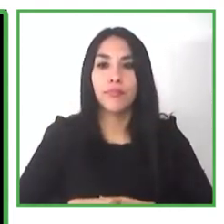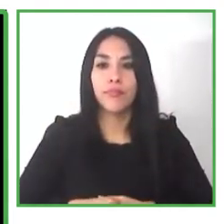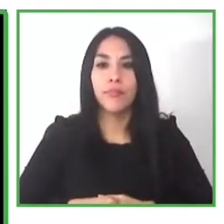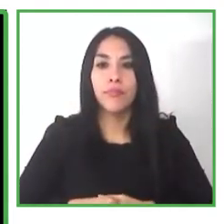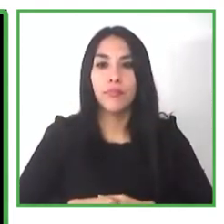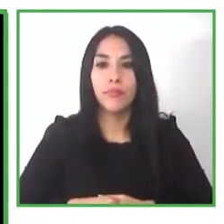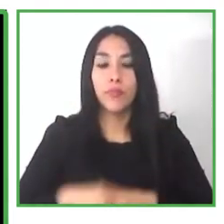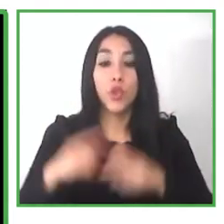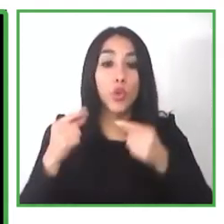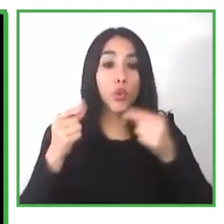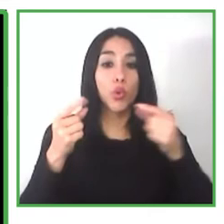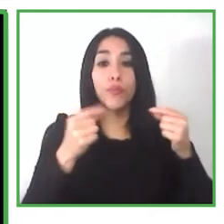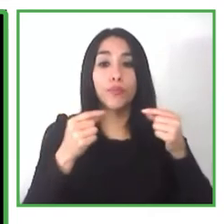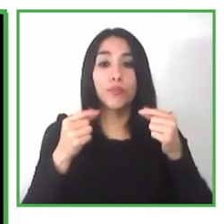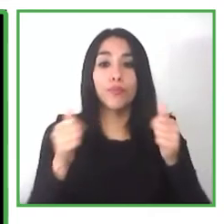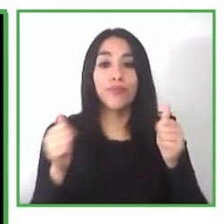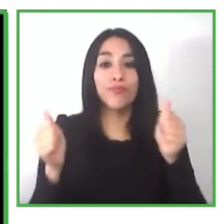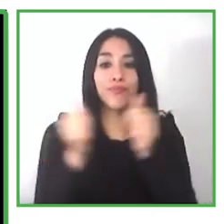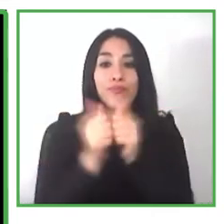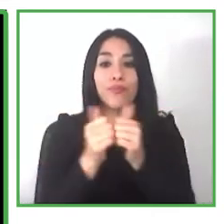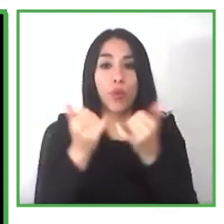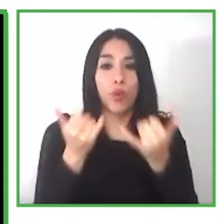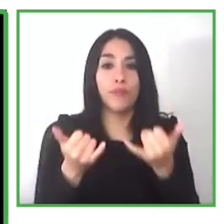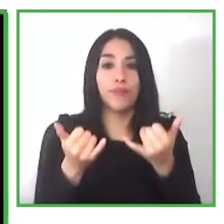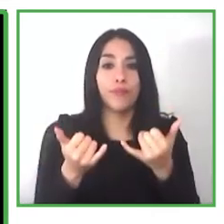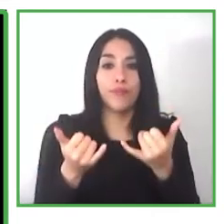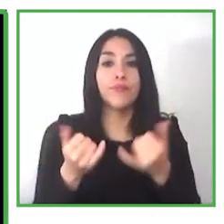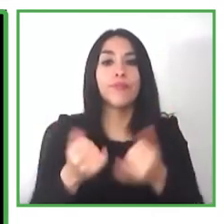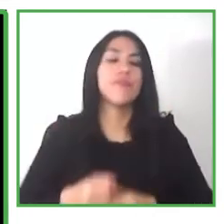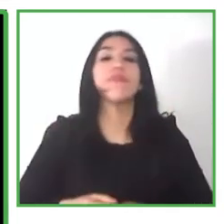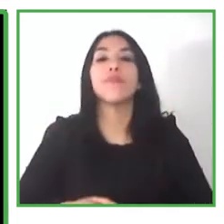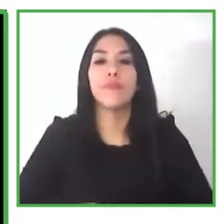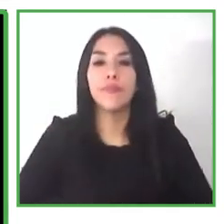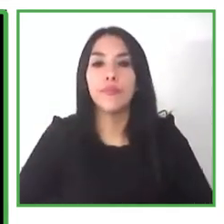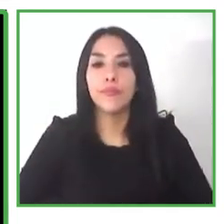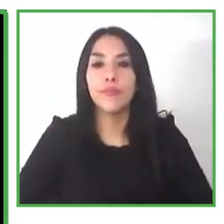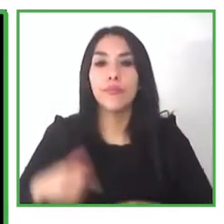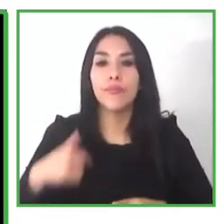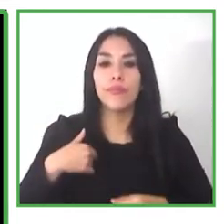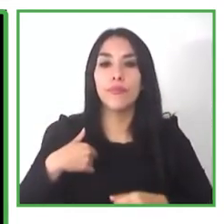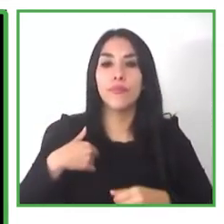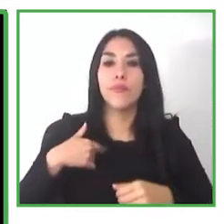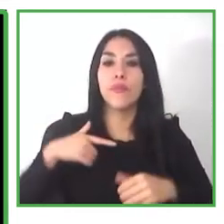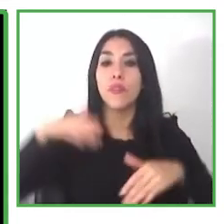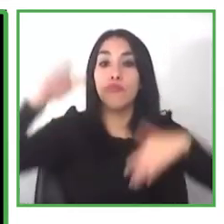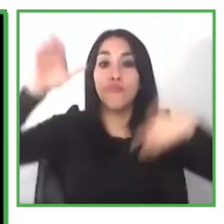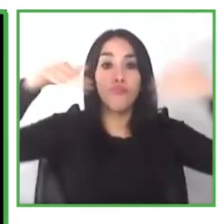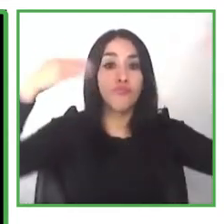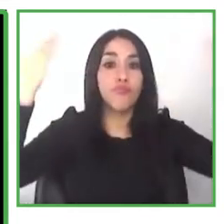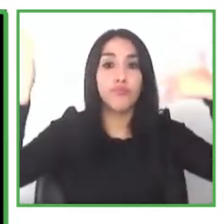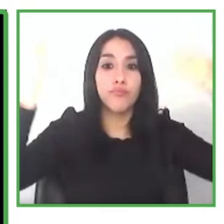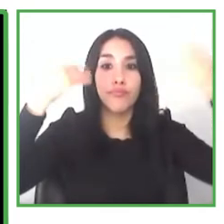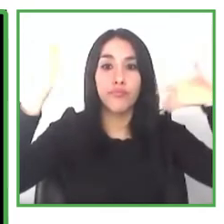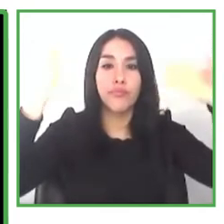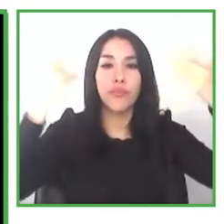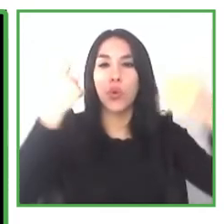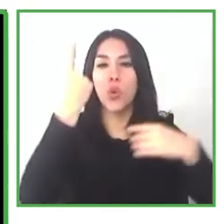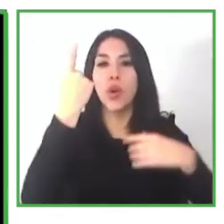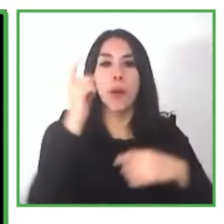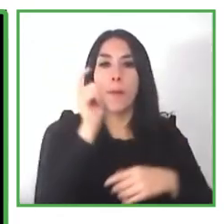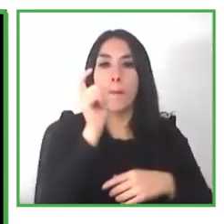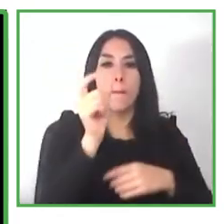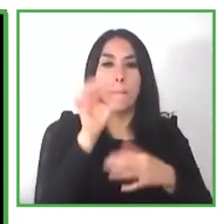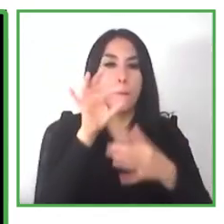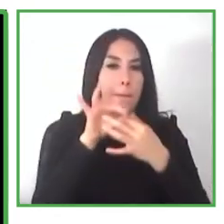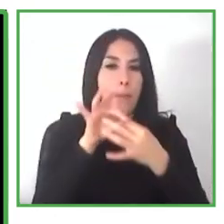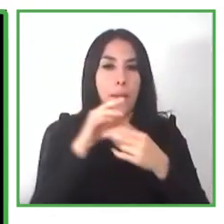call this presentation united for opportunities we used to play a lot with this word united as